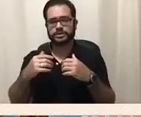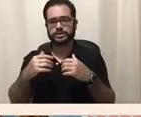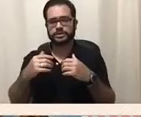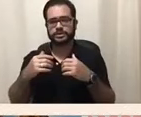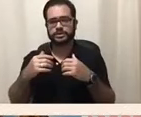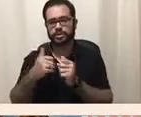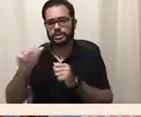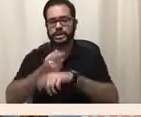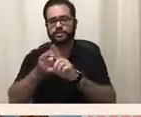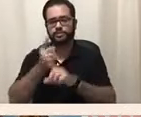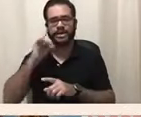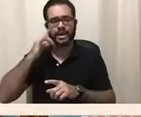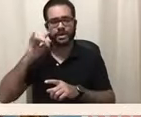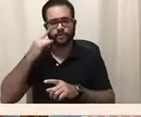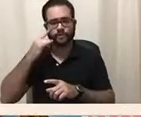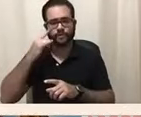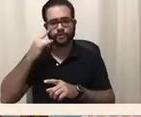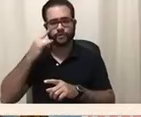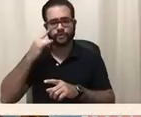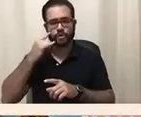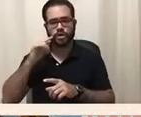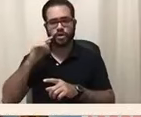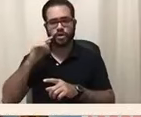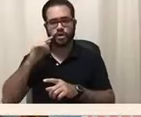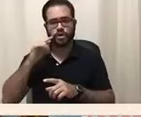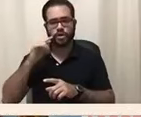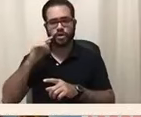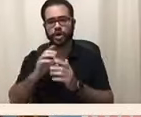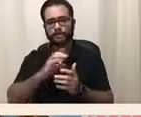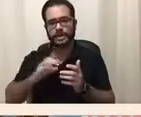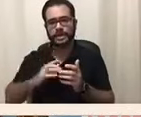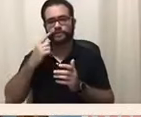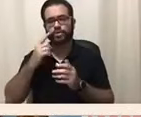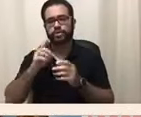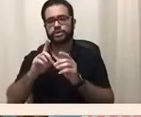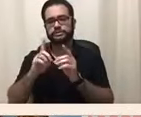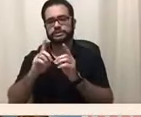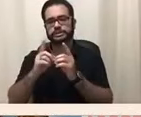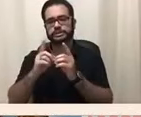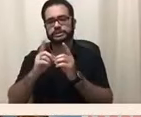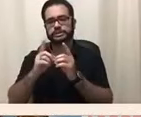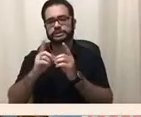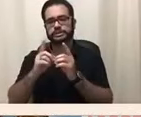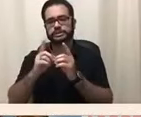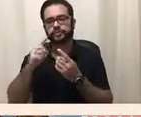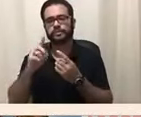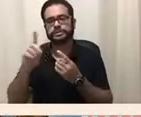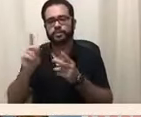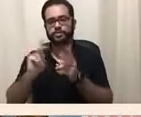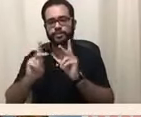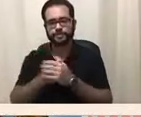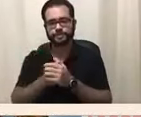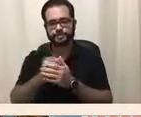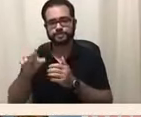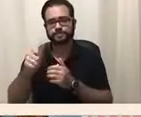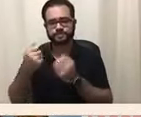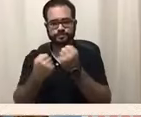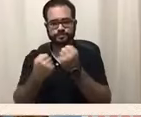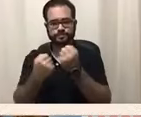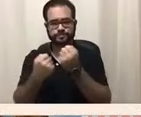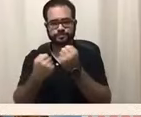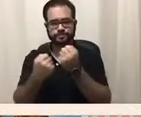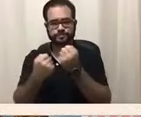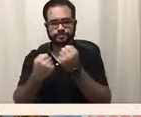The U.S. of Labor funds other states to develop similar forums, and by 2007, youth leadership